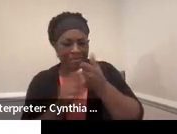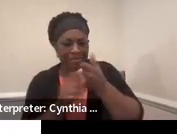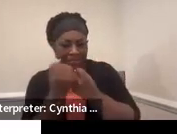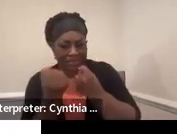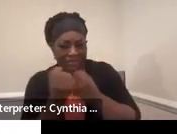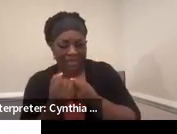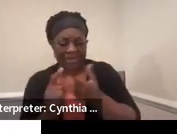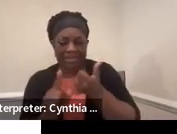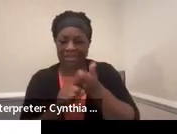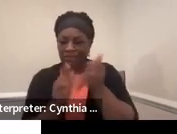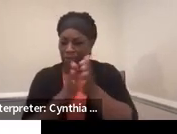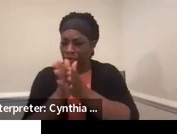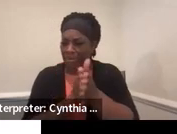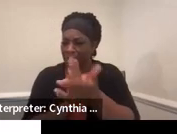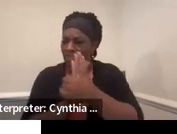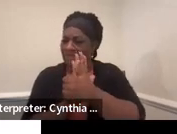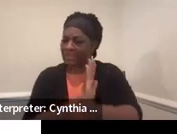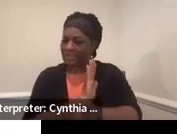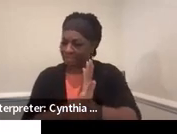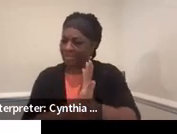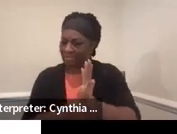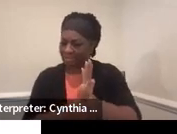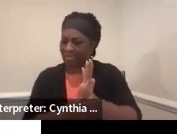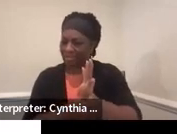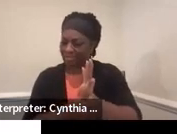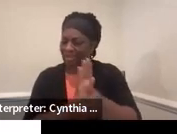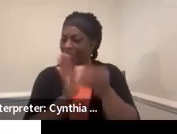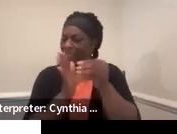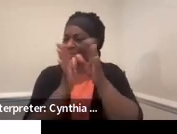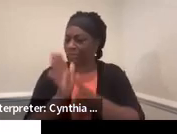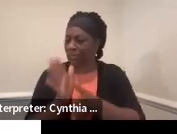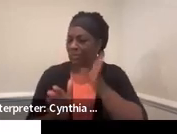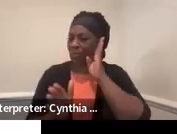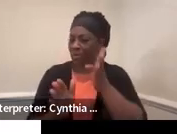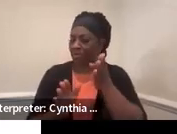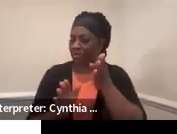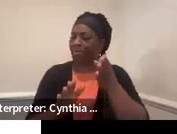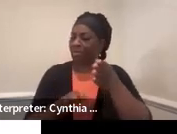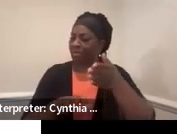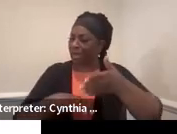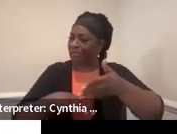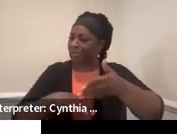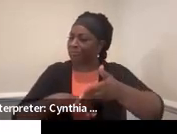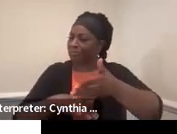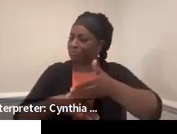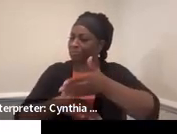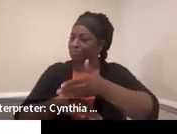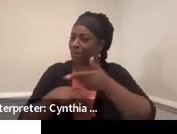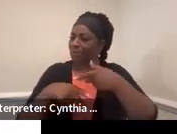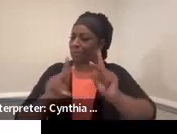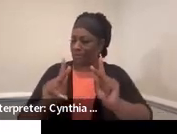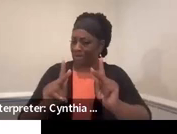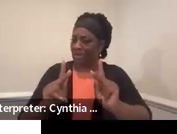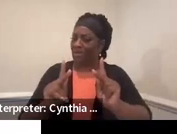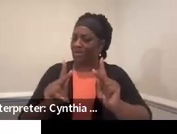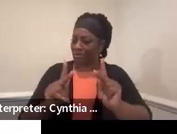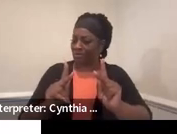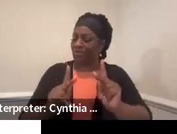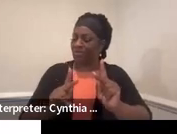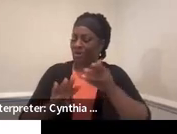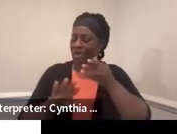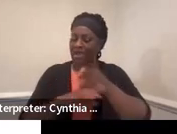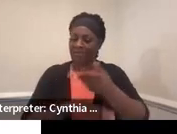-determination skills, the increased opportunity for post-secondary